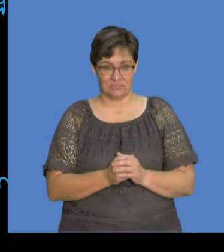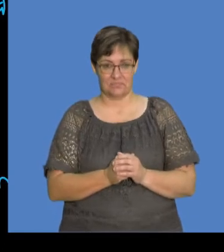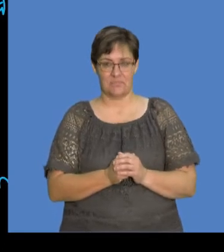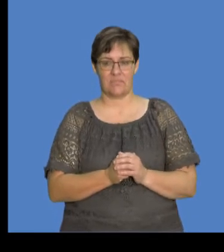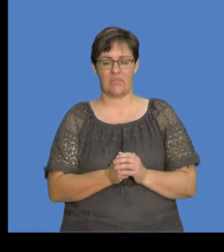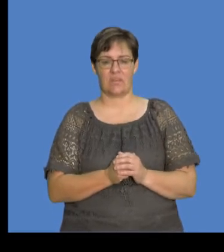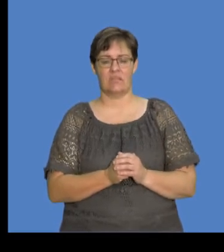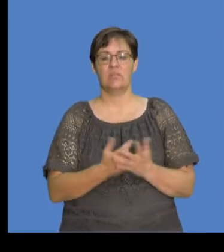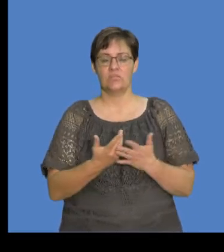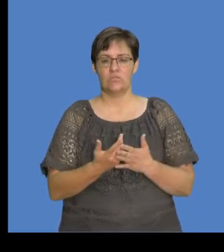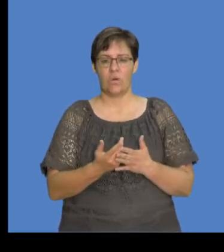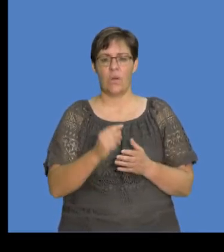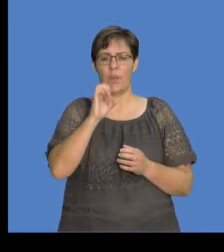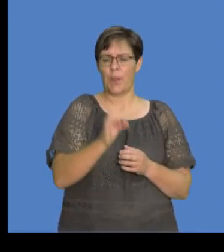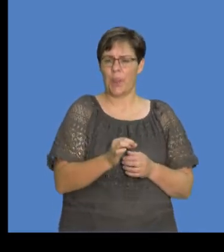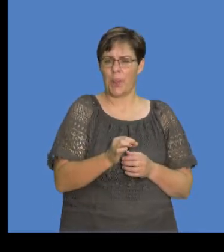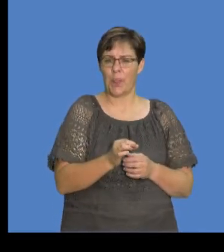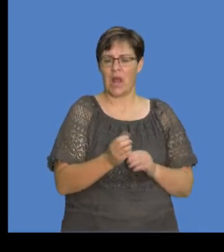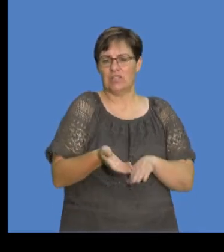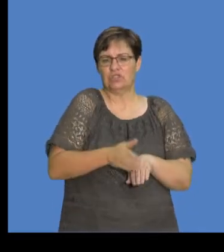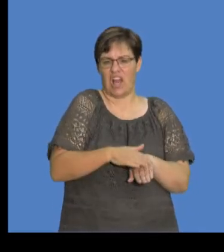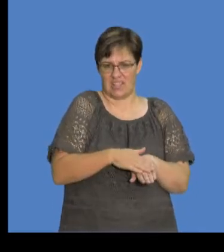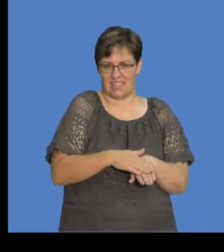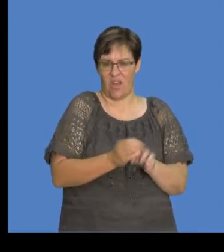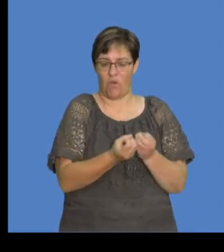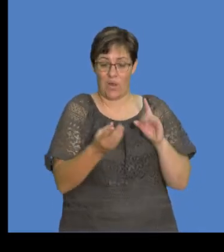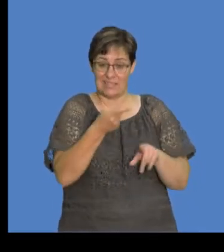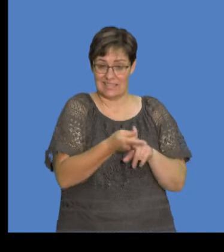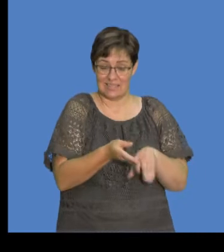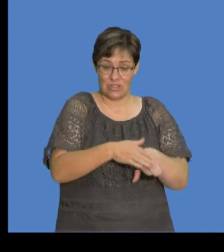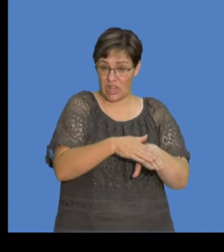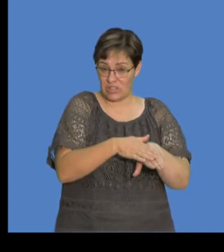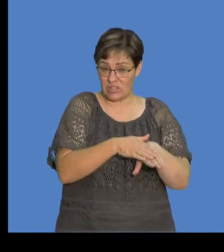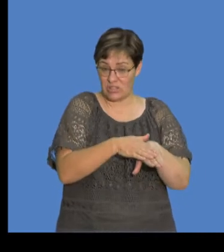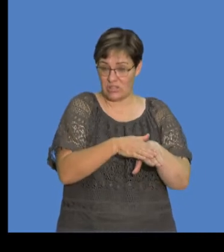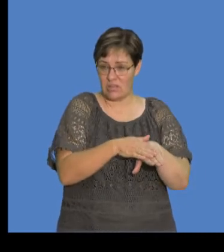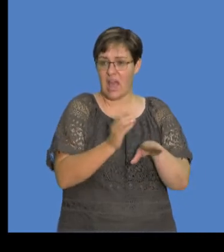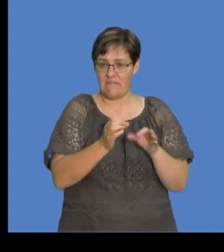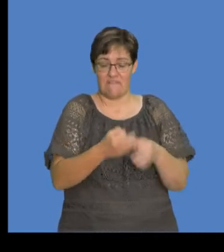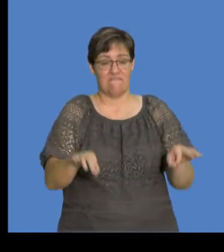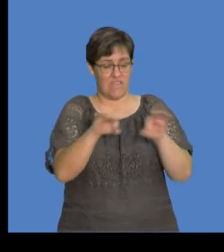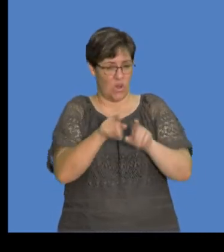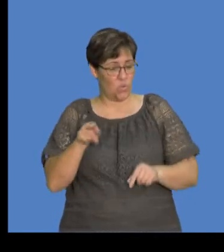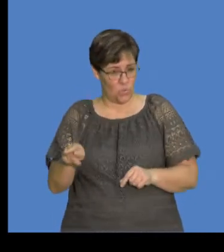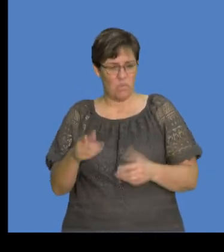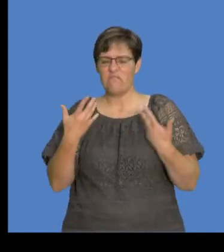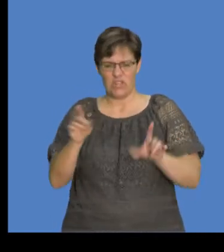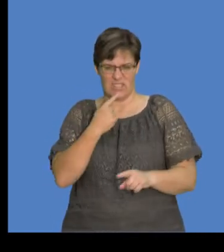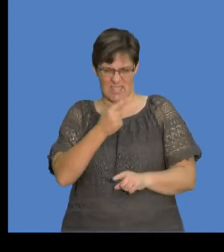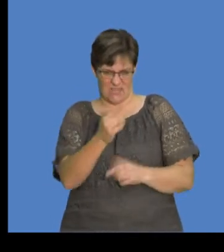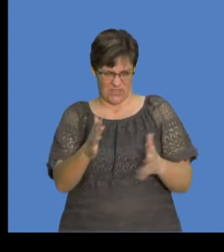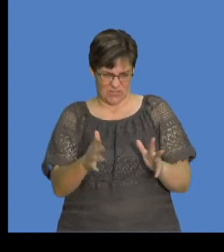two, right? Okay, so the smallest possible charge as far as quantization of charge carries that value. have